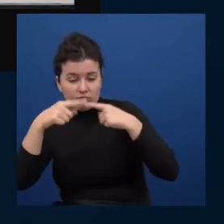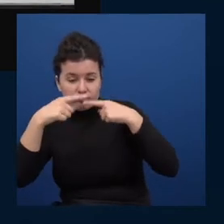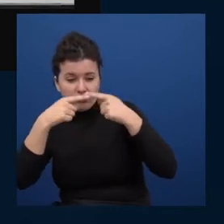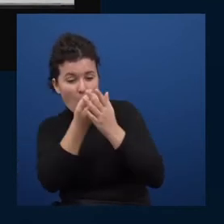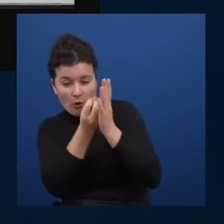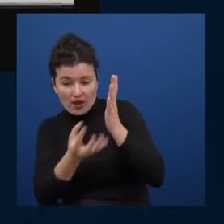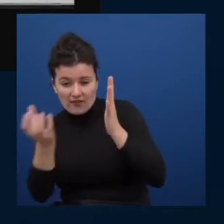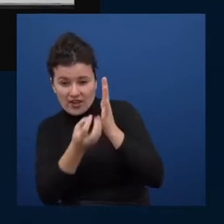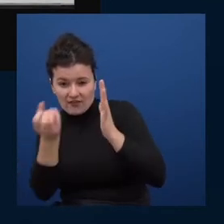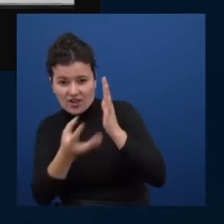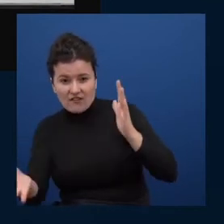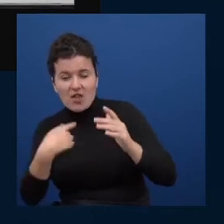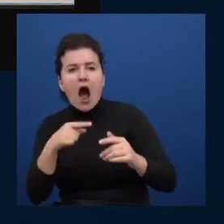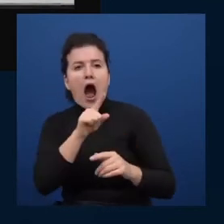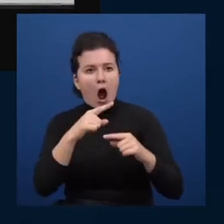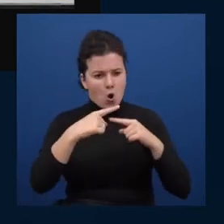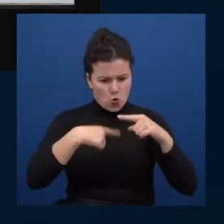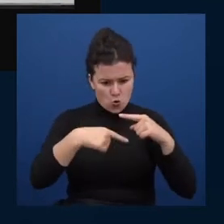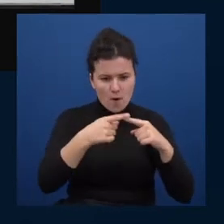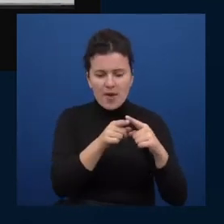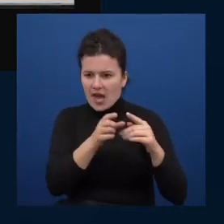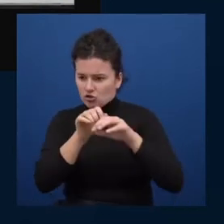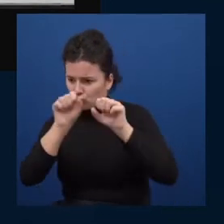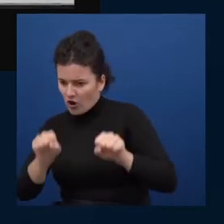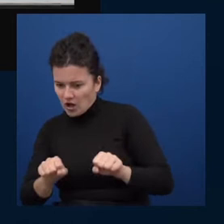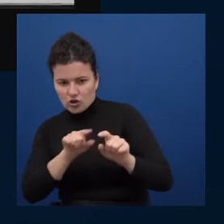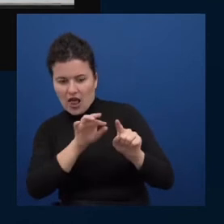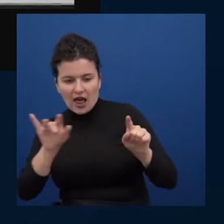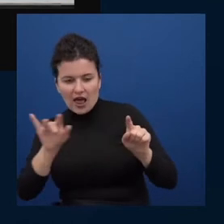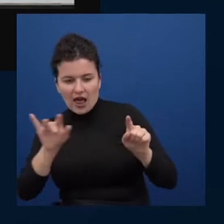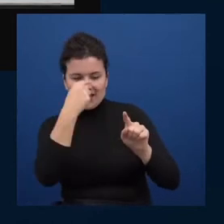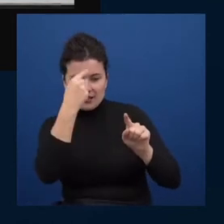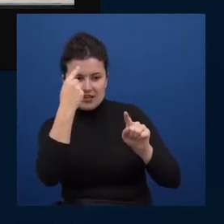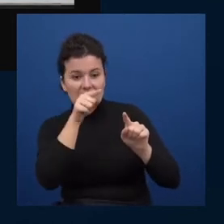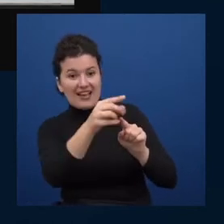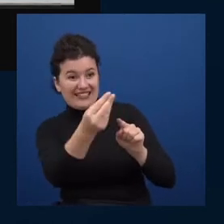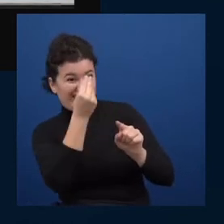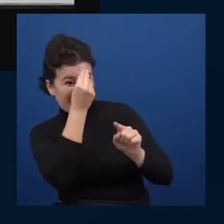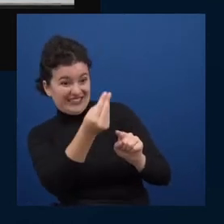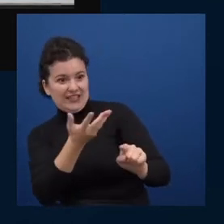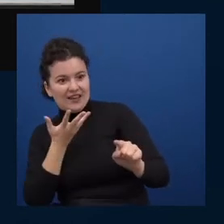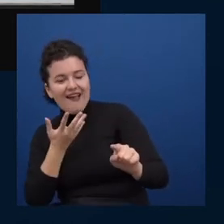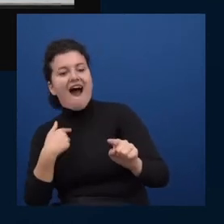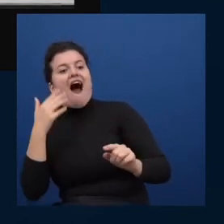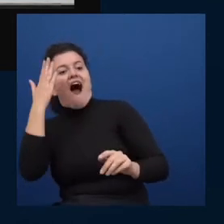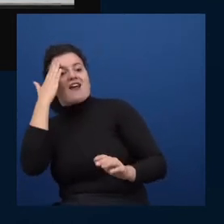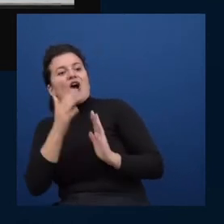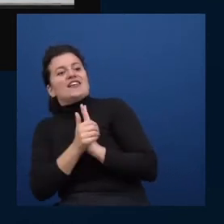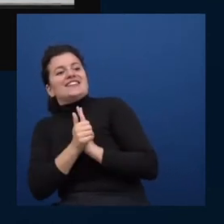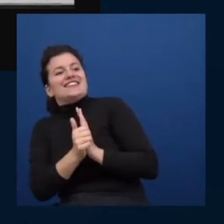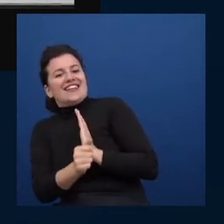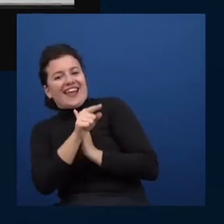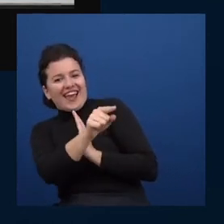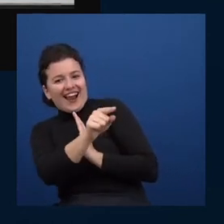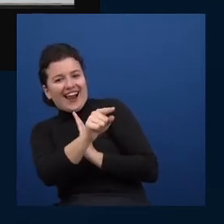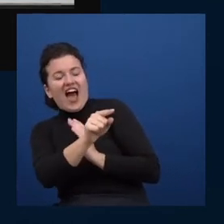going to be thinking about this data structure and like that would be a really valuable skill and not the technology i don't want someone to